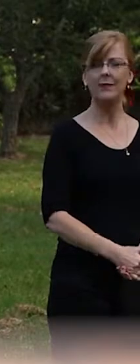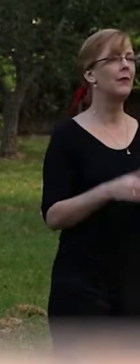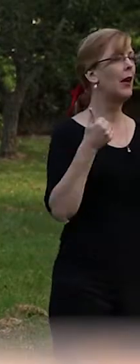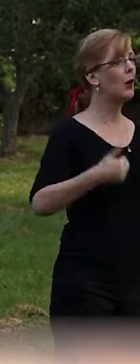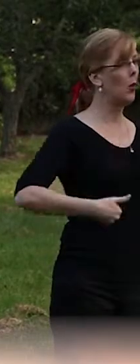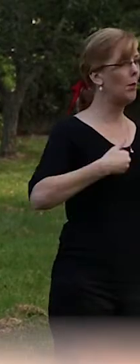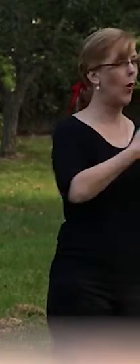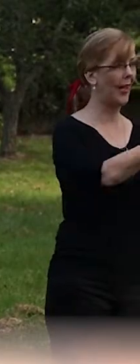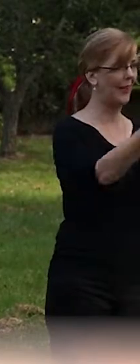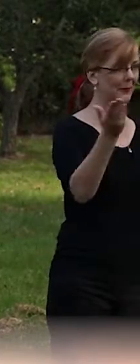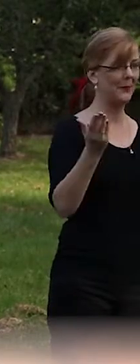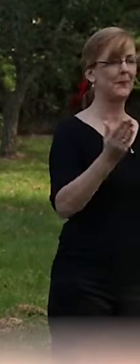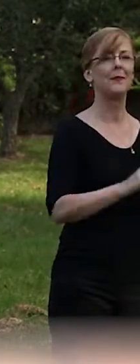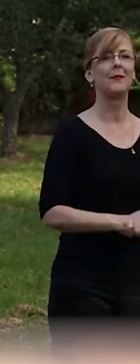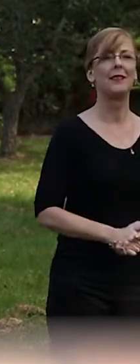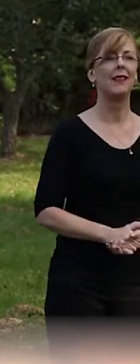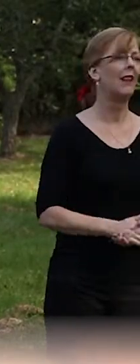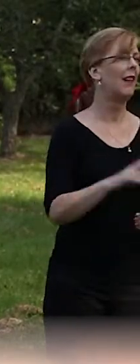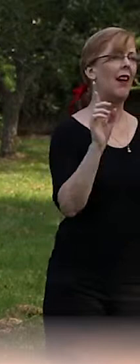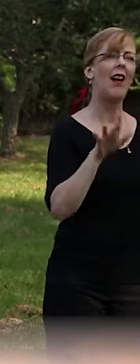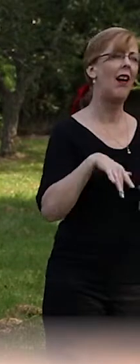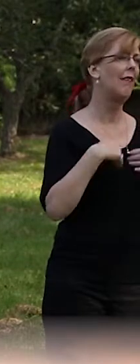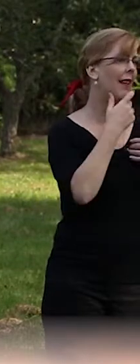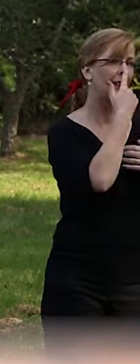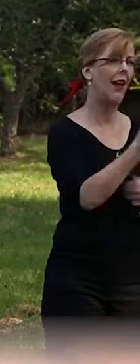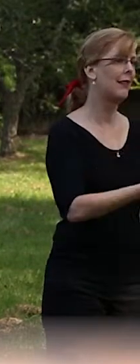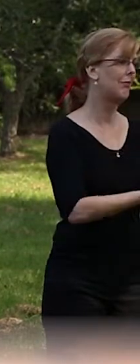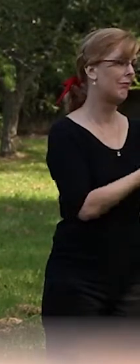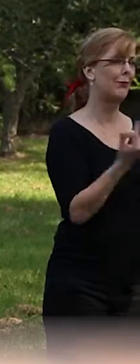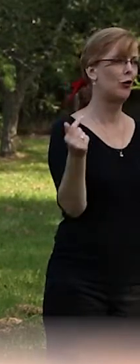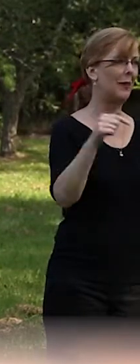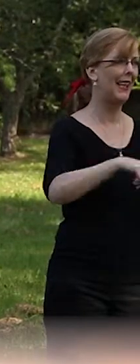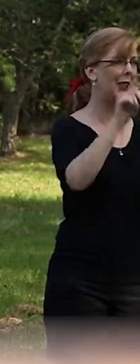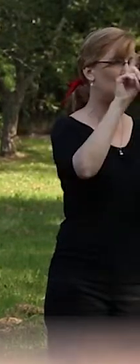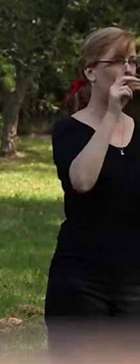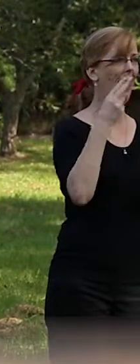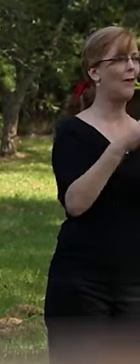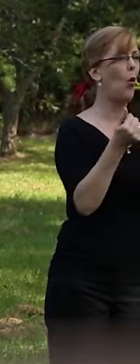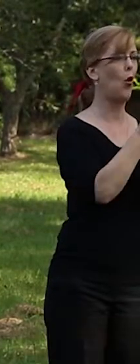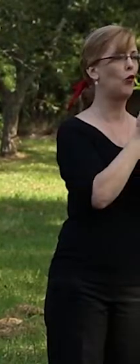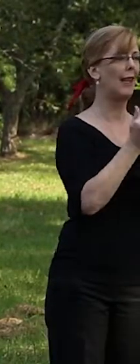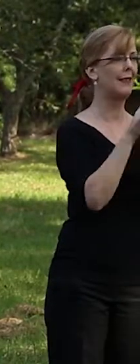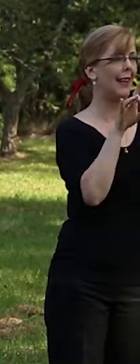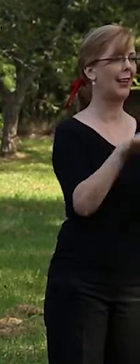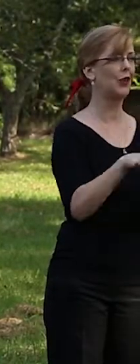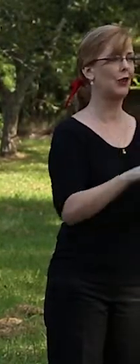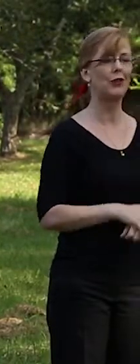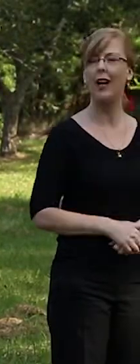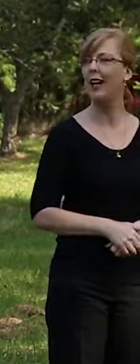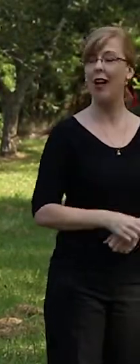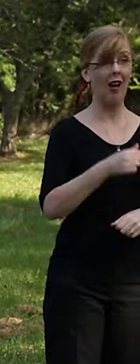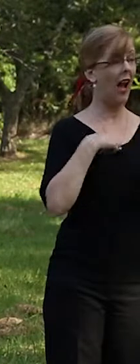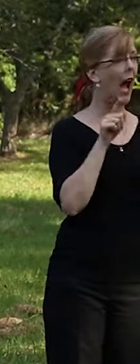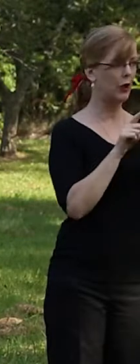Good morning everybody and what a privilege it is to be here this morning on behalf of Reconciliation Australia. I too